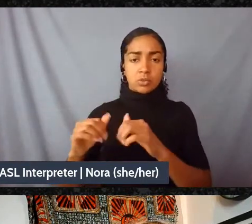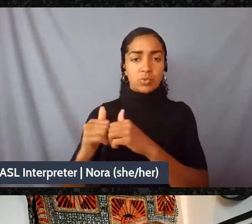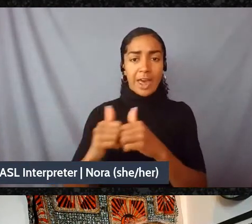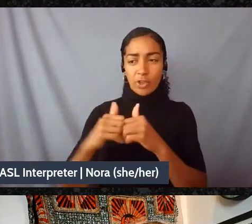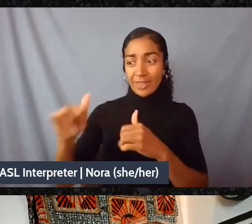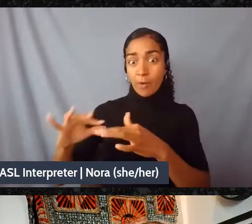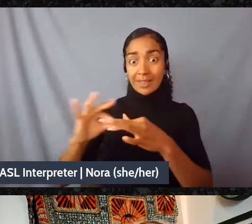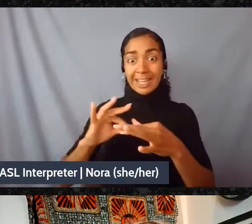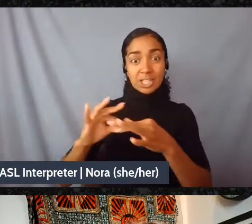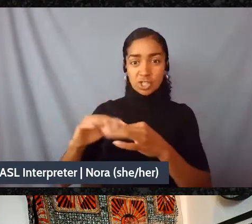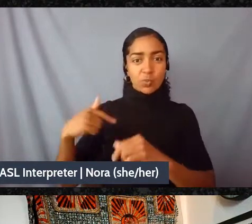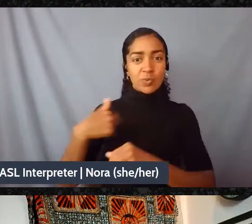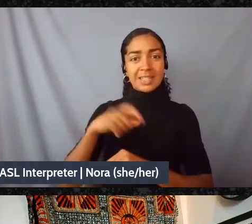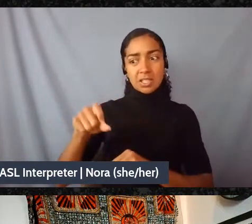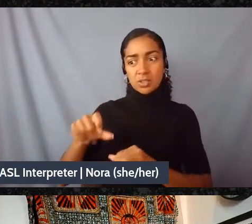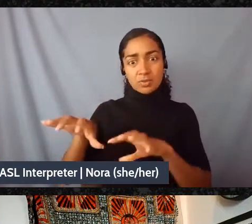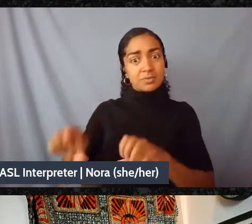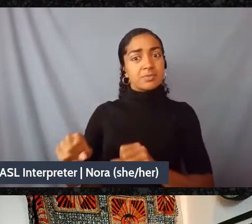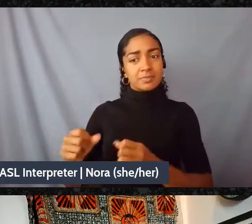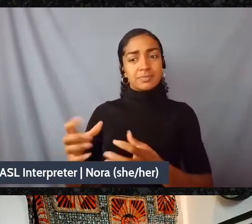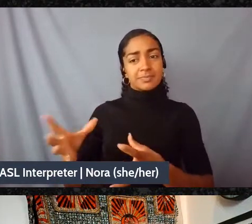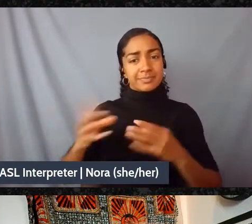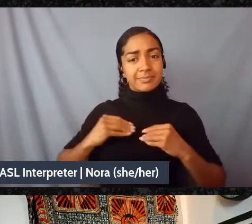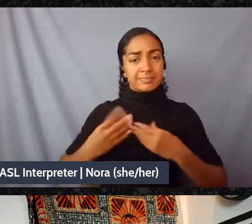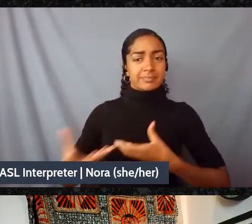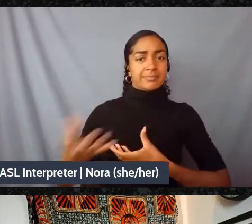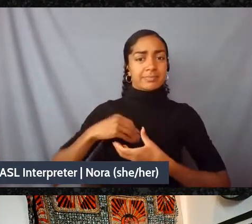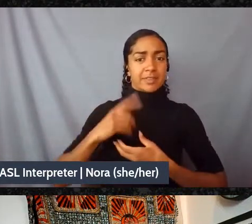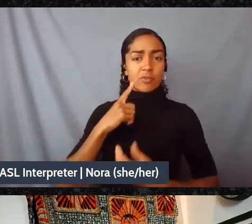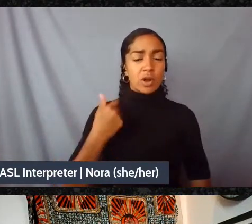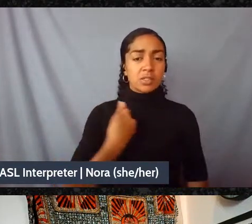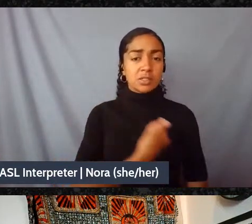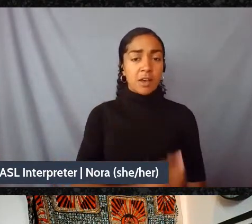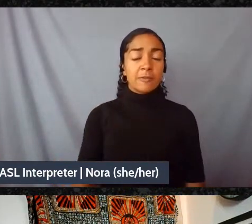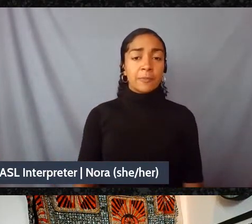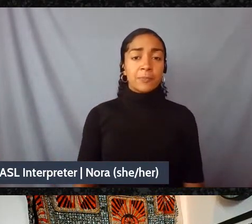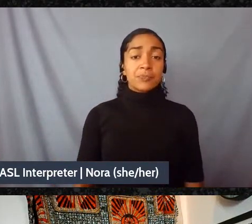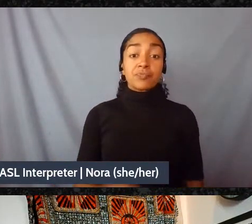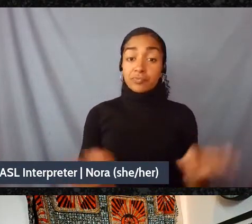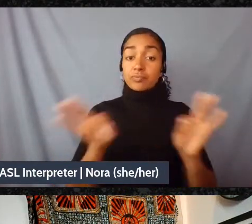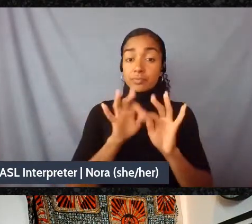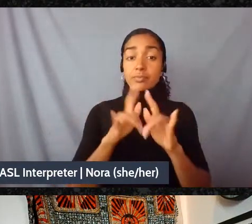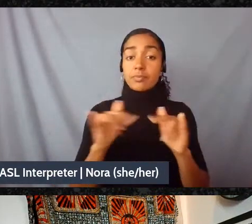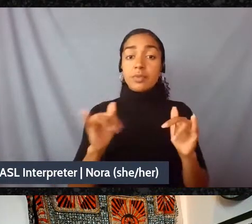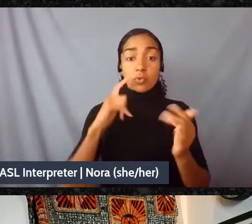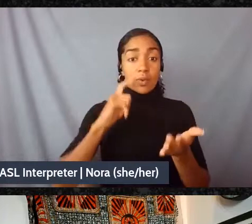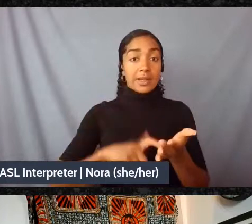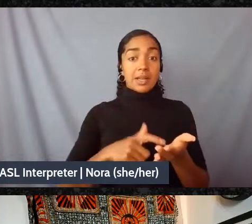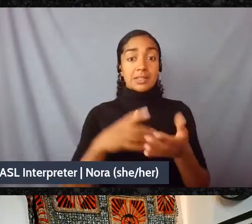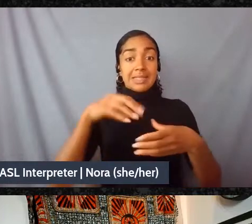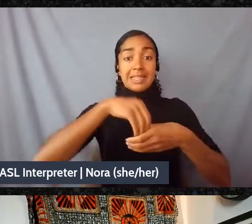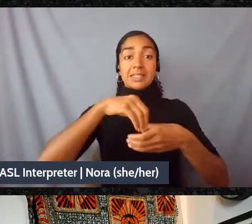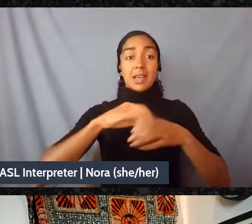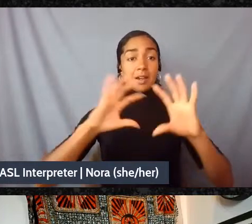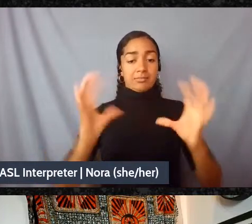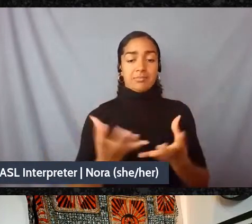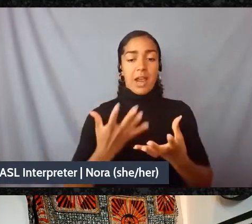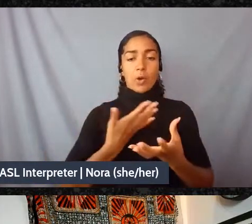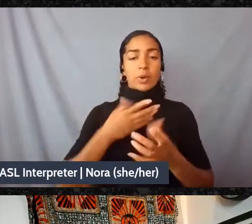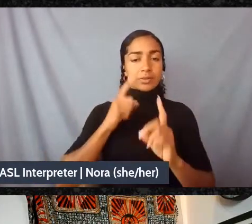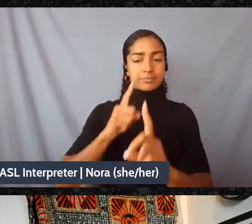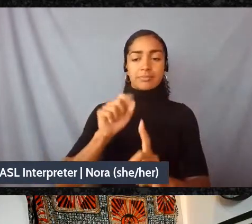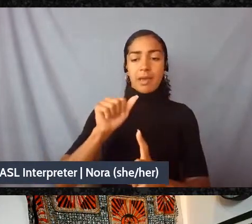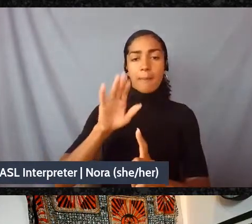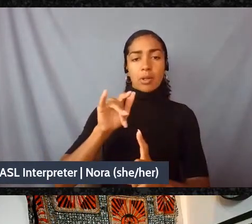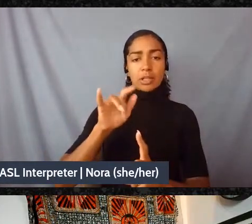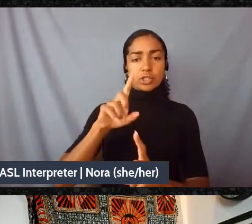I think one of the biggest things we have to figure out inside of this abolition work is we are saying to the